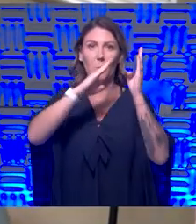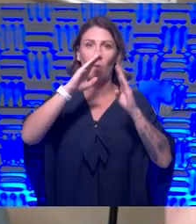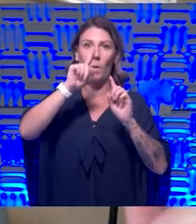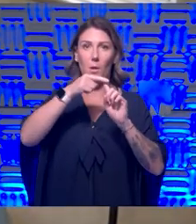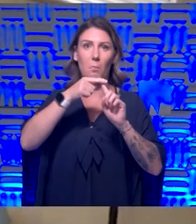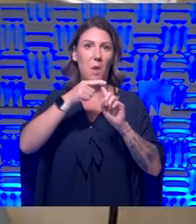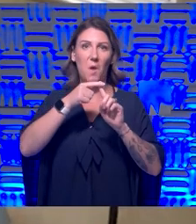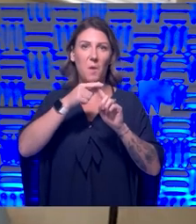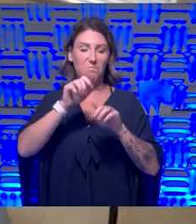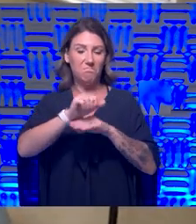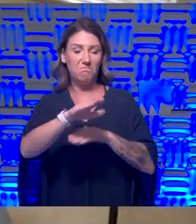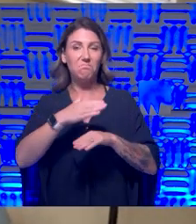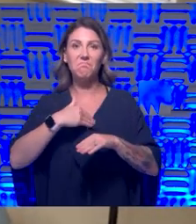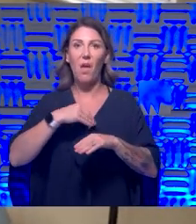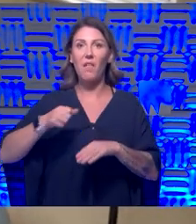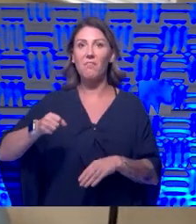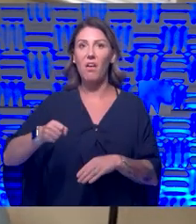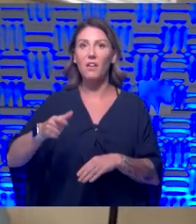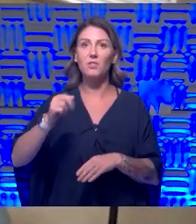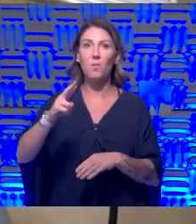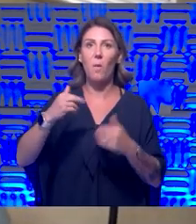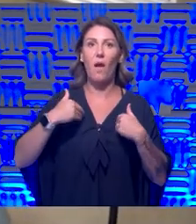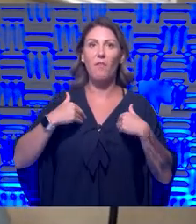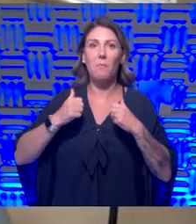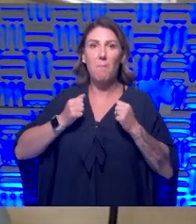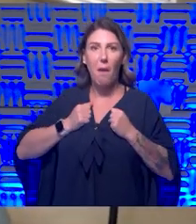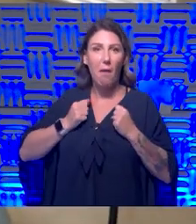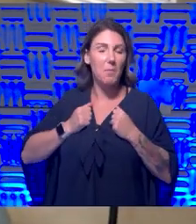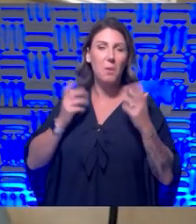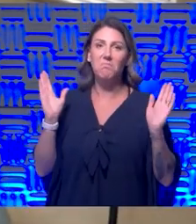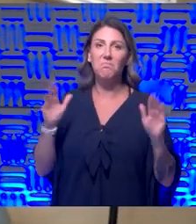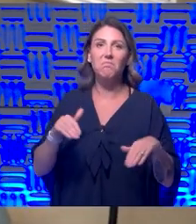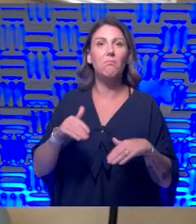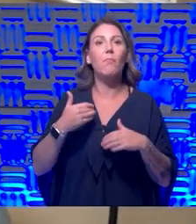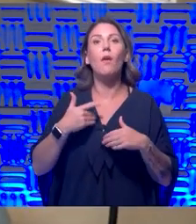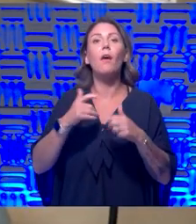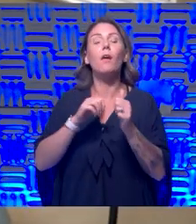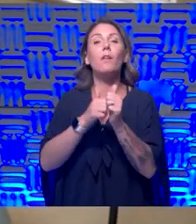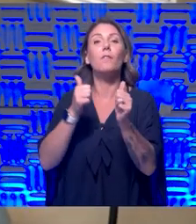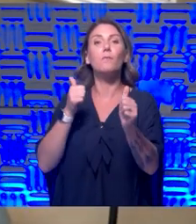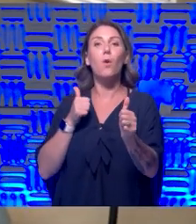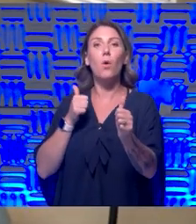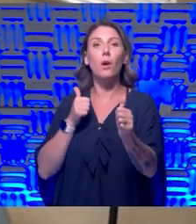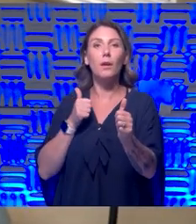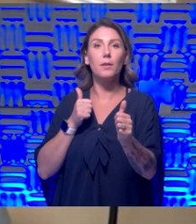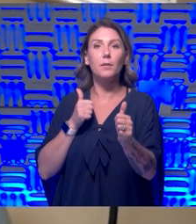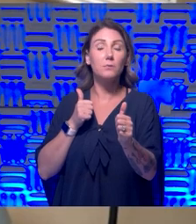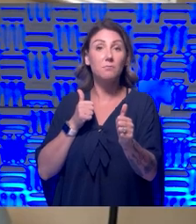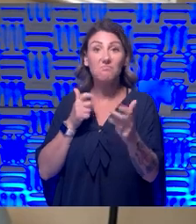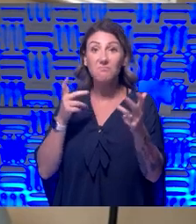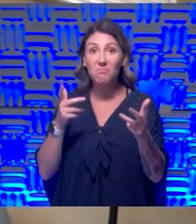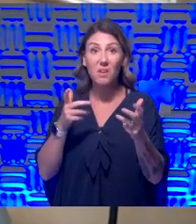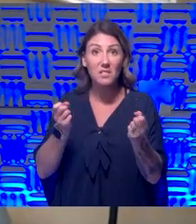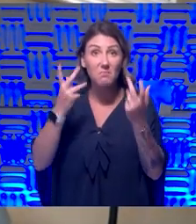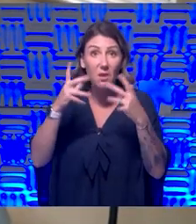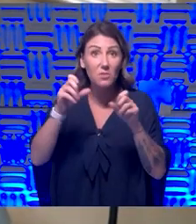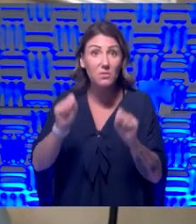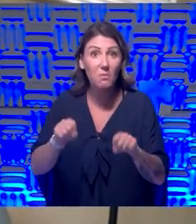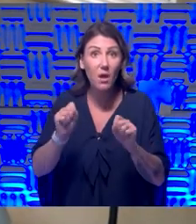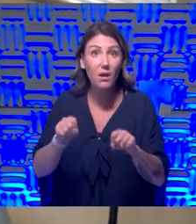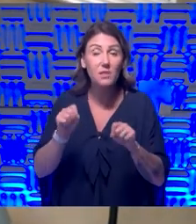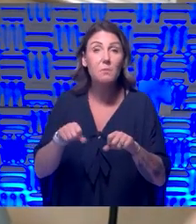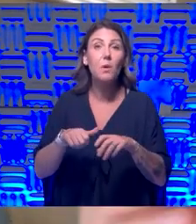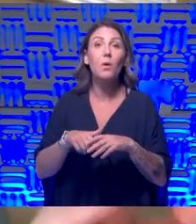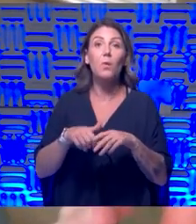or take carry-on or anything like that. And I really tried to avoid as much as possible while in the